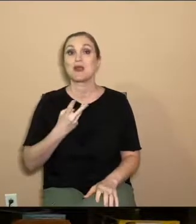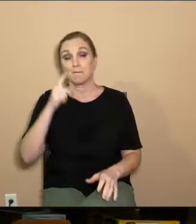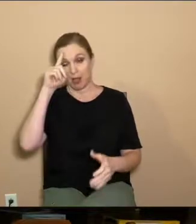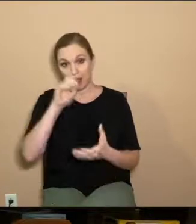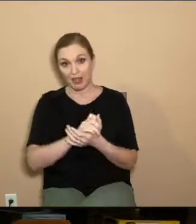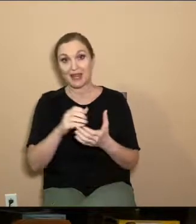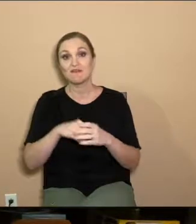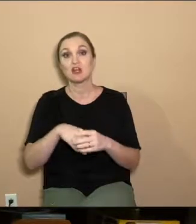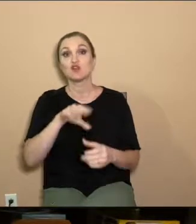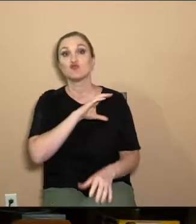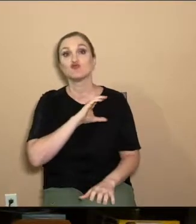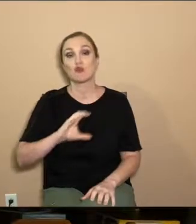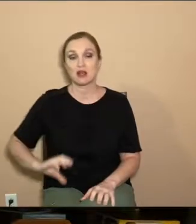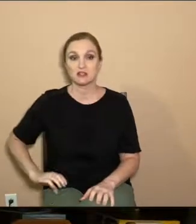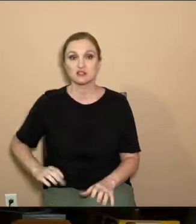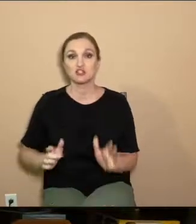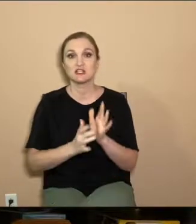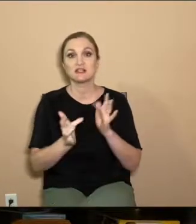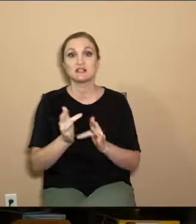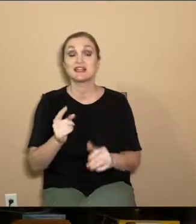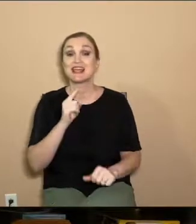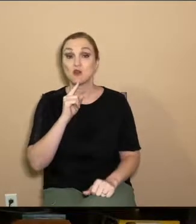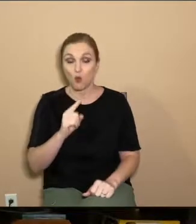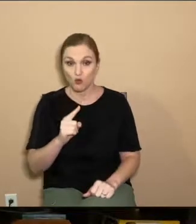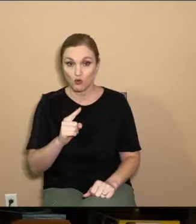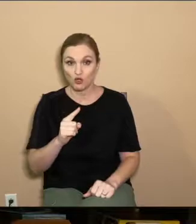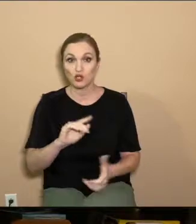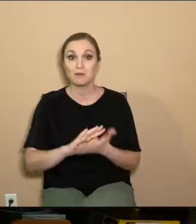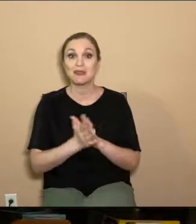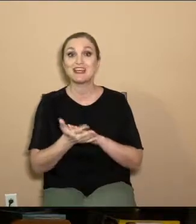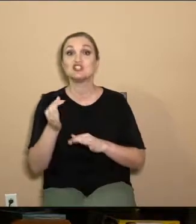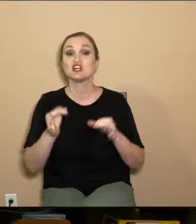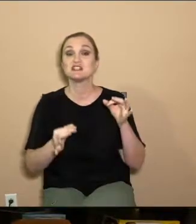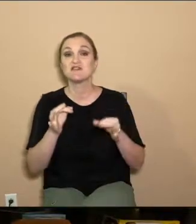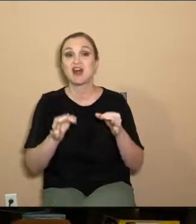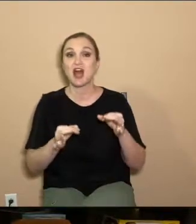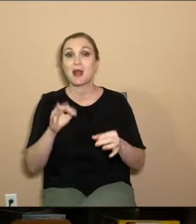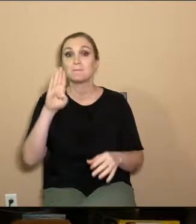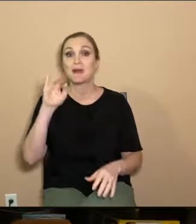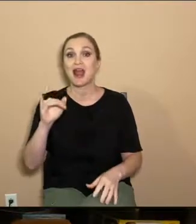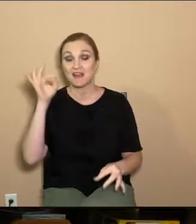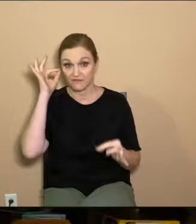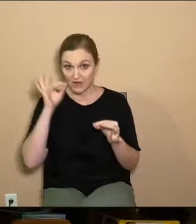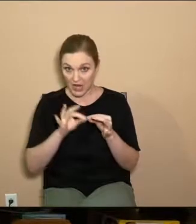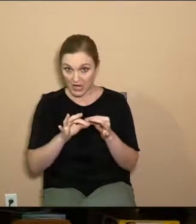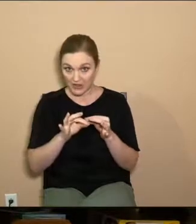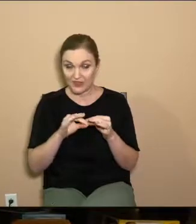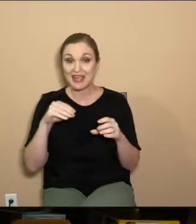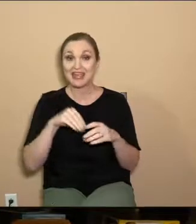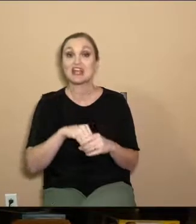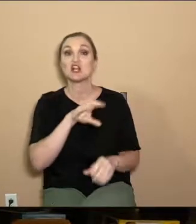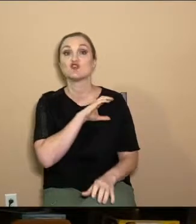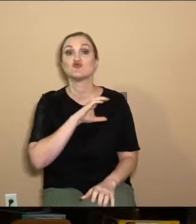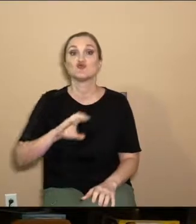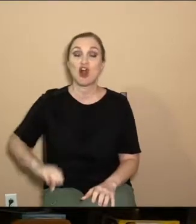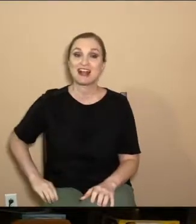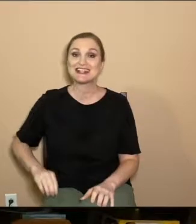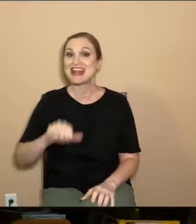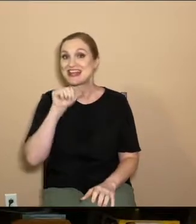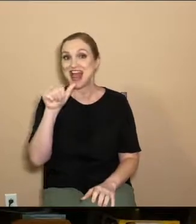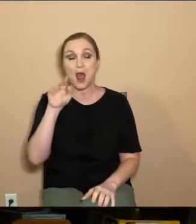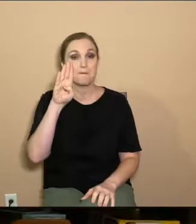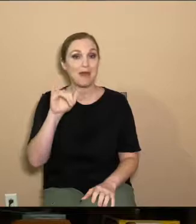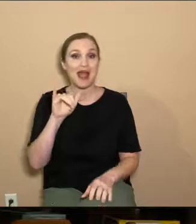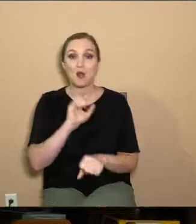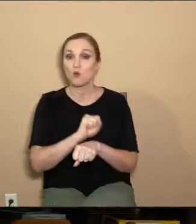in Christ Jesus in order to be justified by faith in Christ and not by